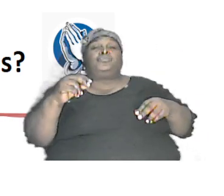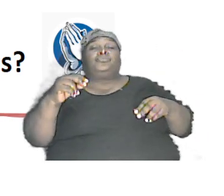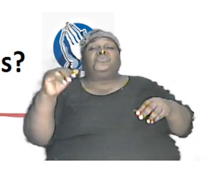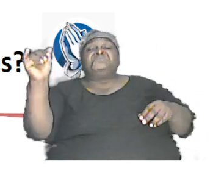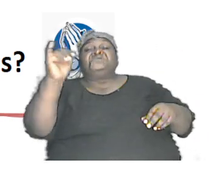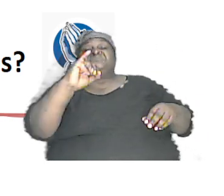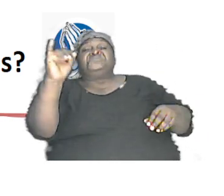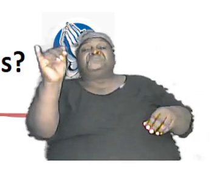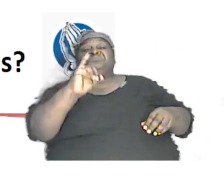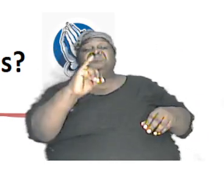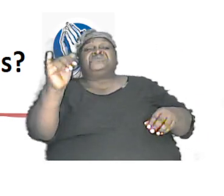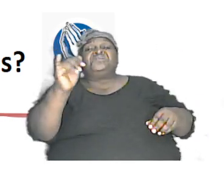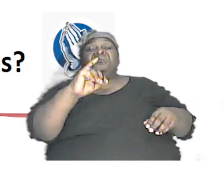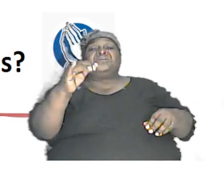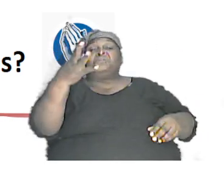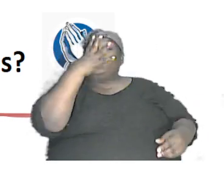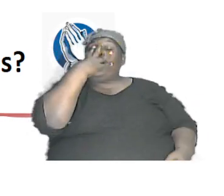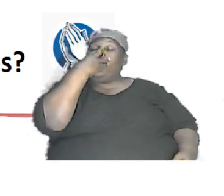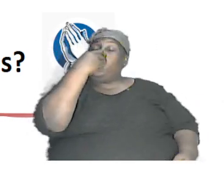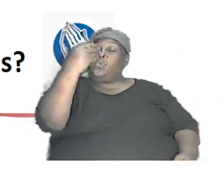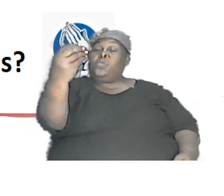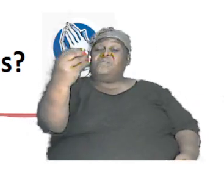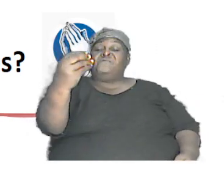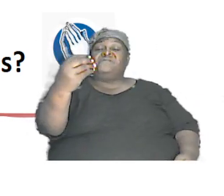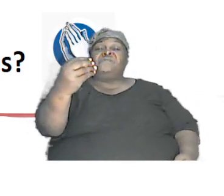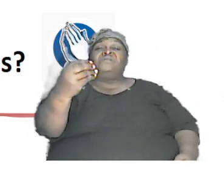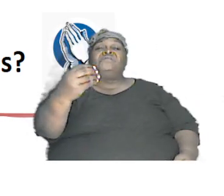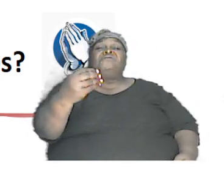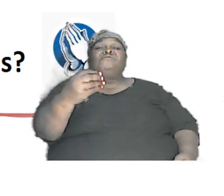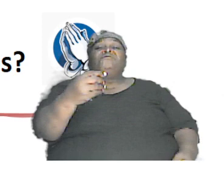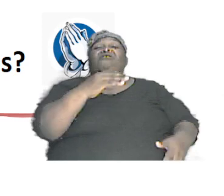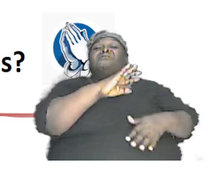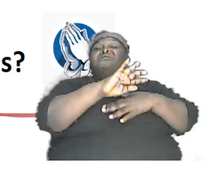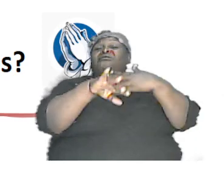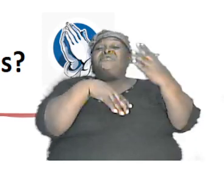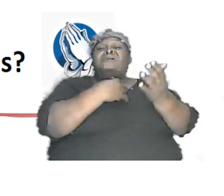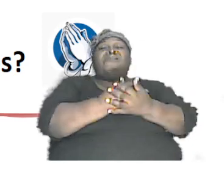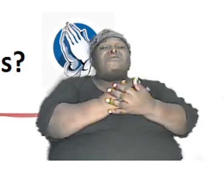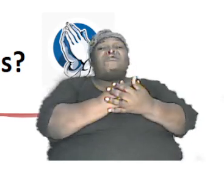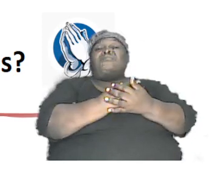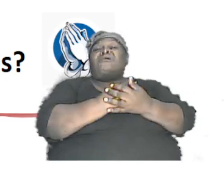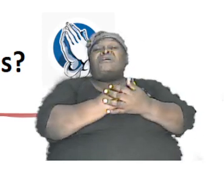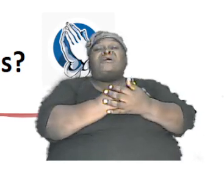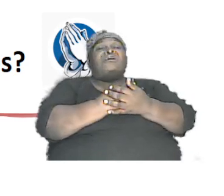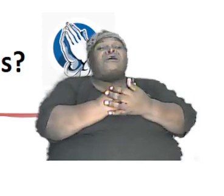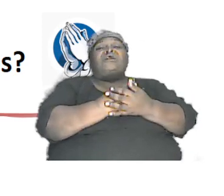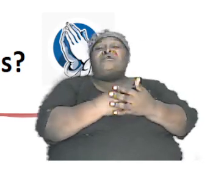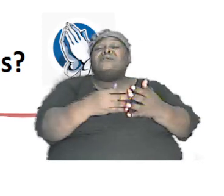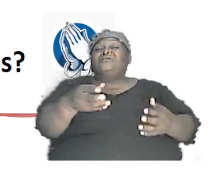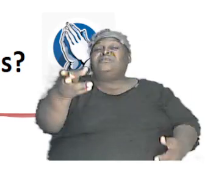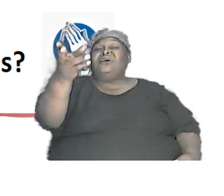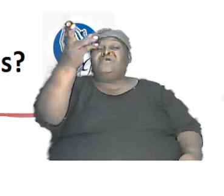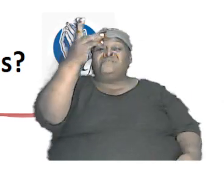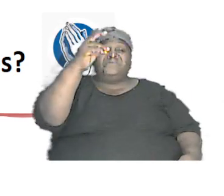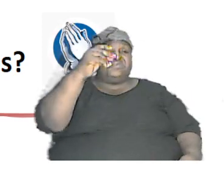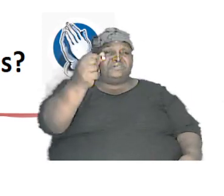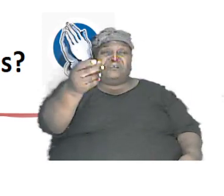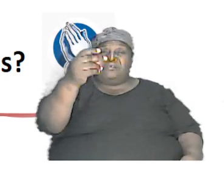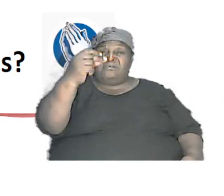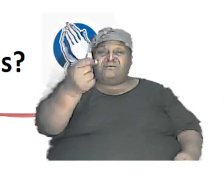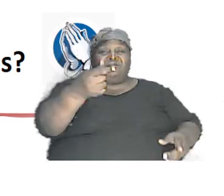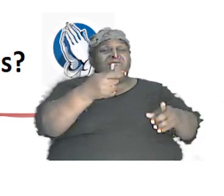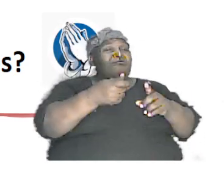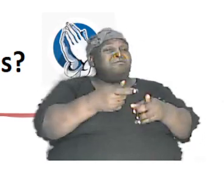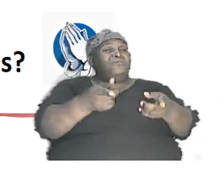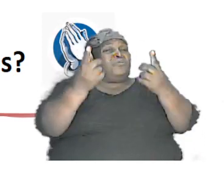same wolf who is in the dog family that you can end up with a bulldog